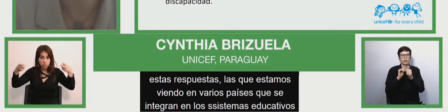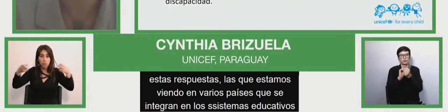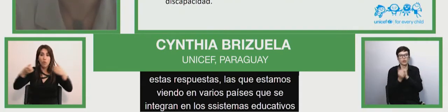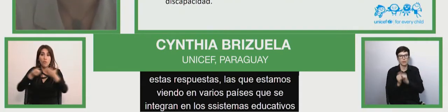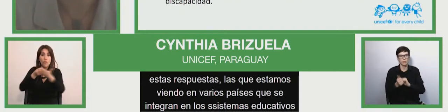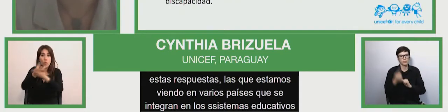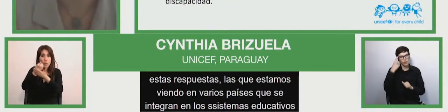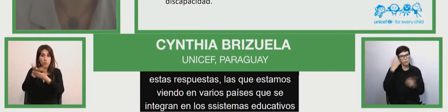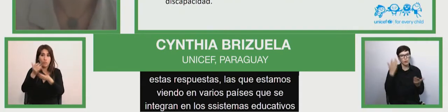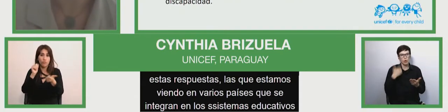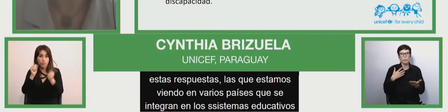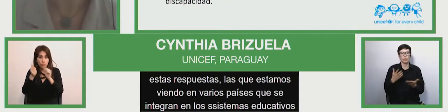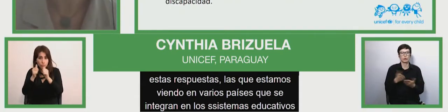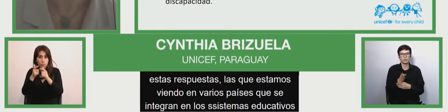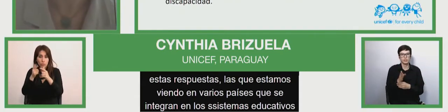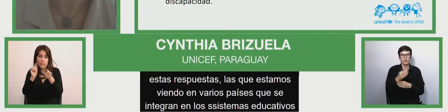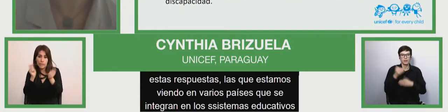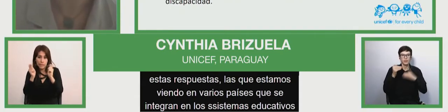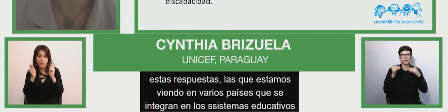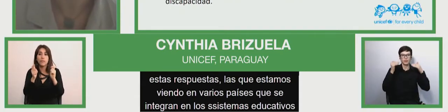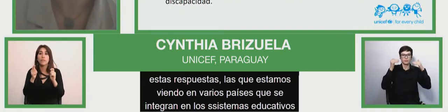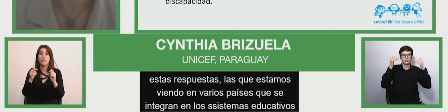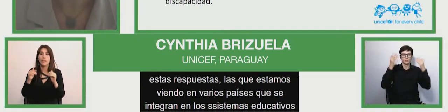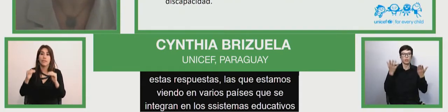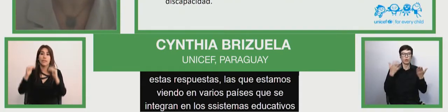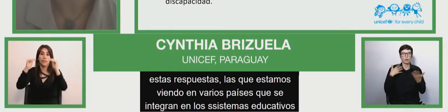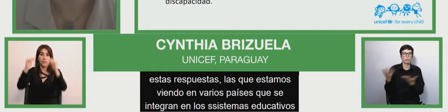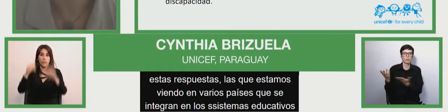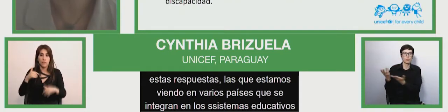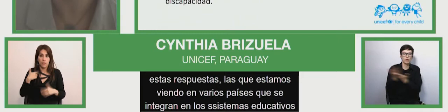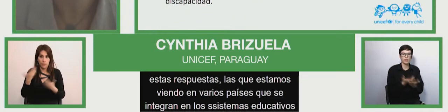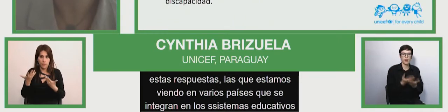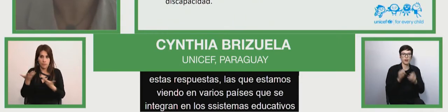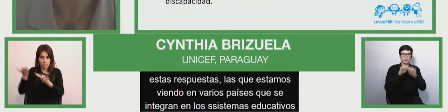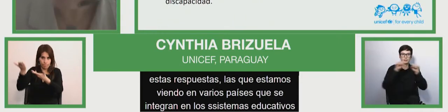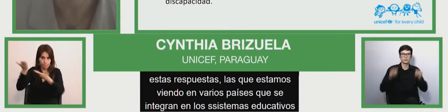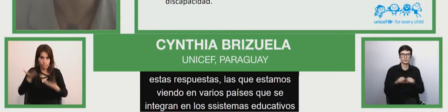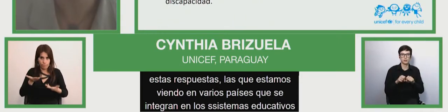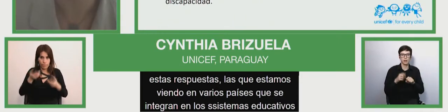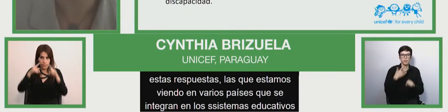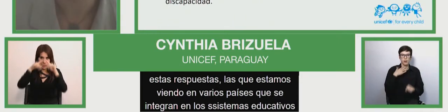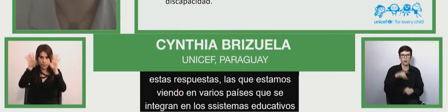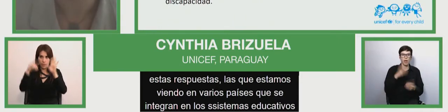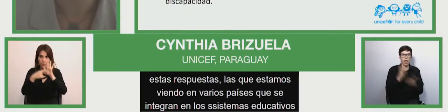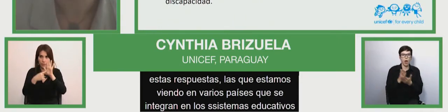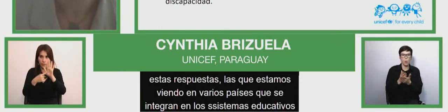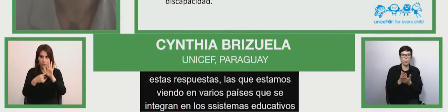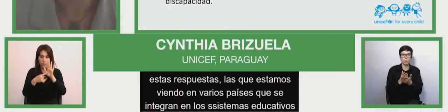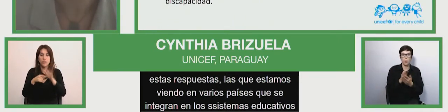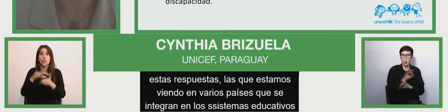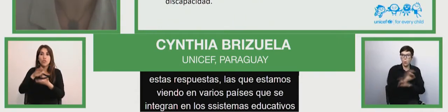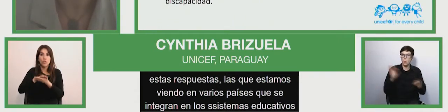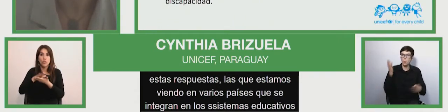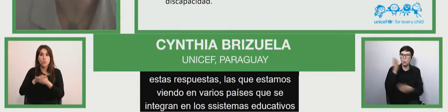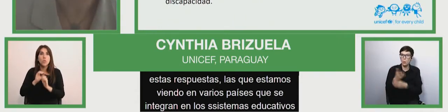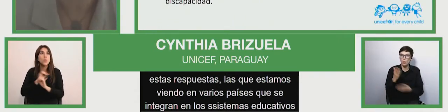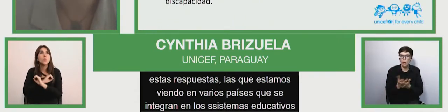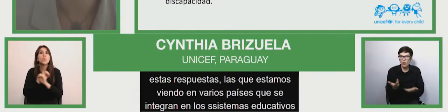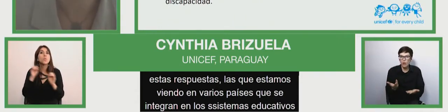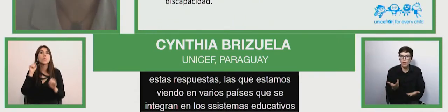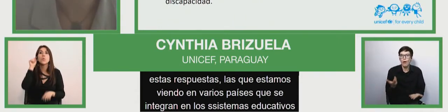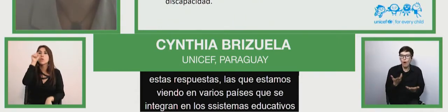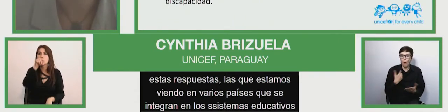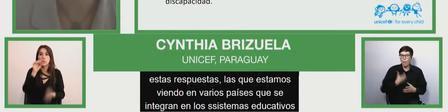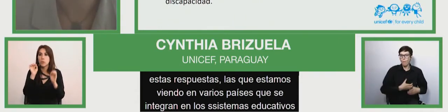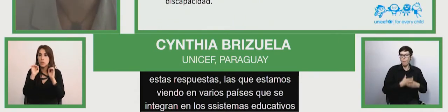growing how to bring to the into the system those students which have been outside the system and there's so much